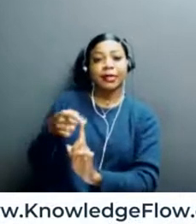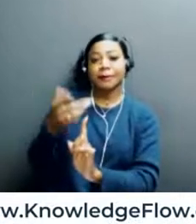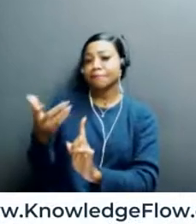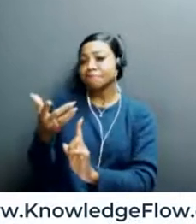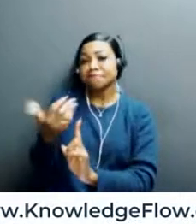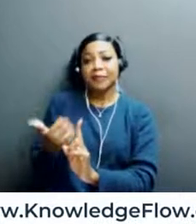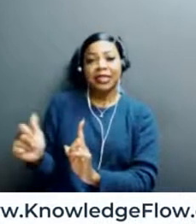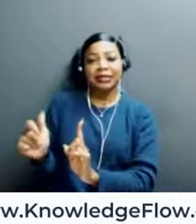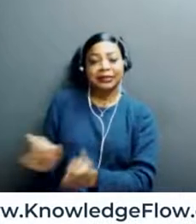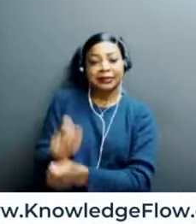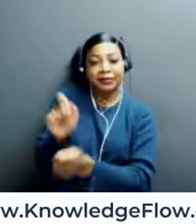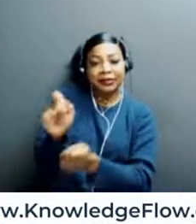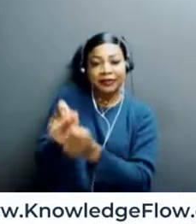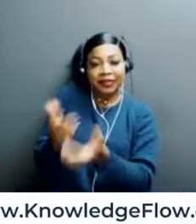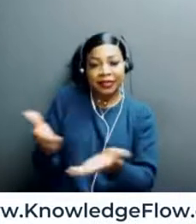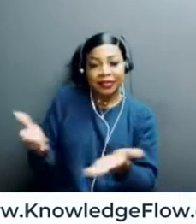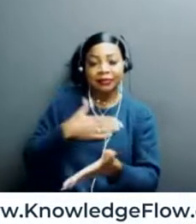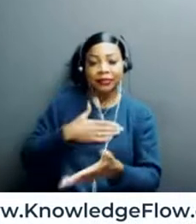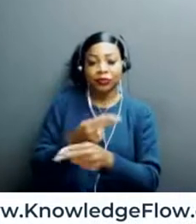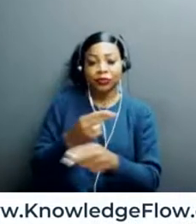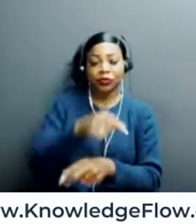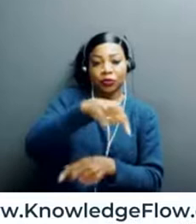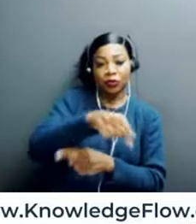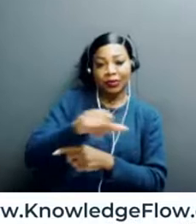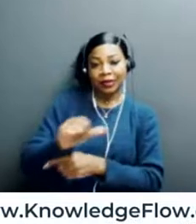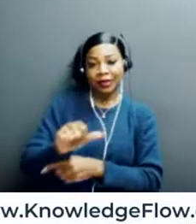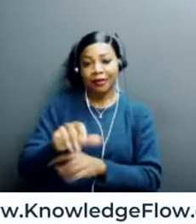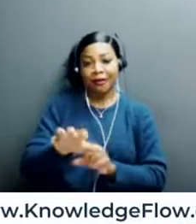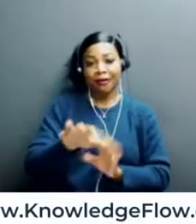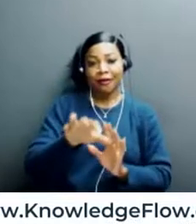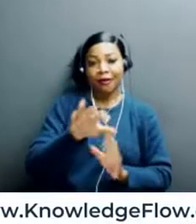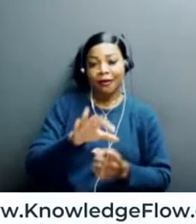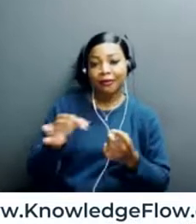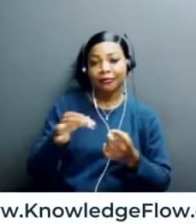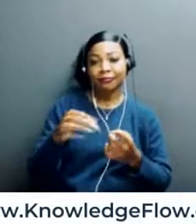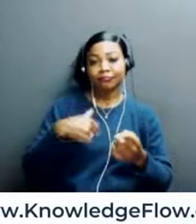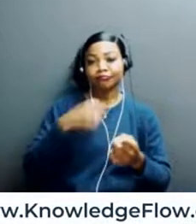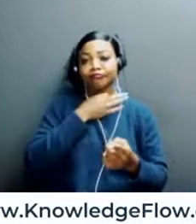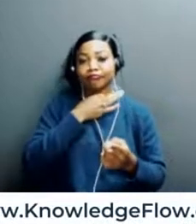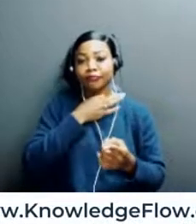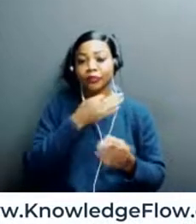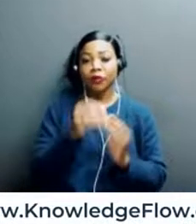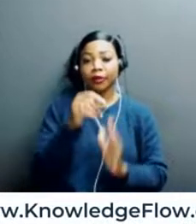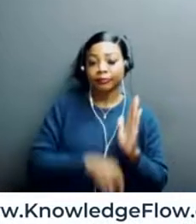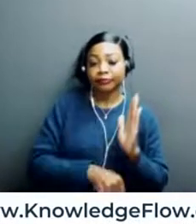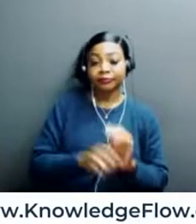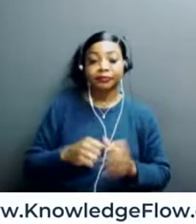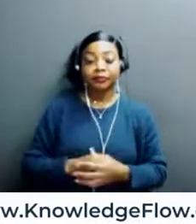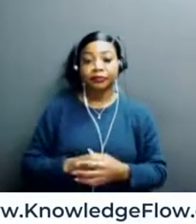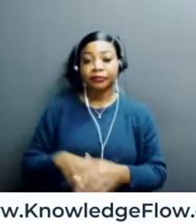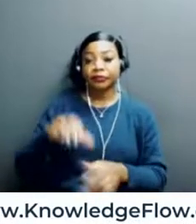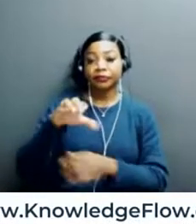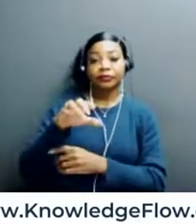specifics, please use the Q&A box, of course, to inquire about them. Cara,